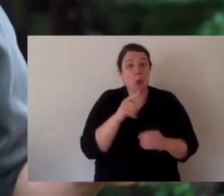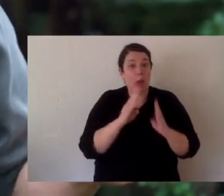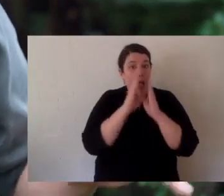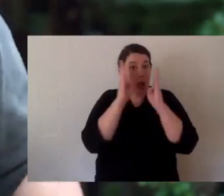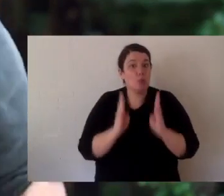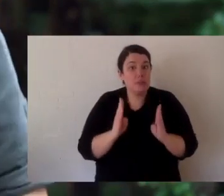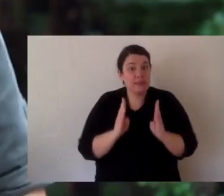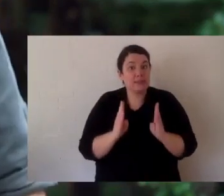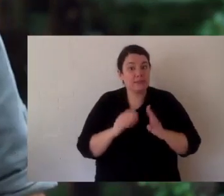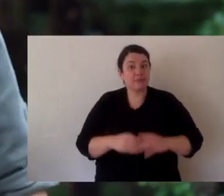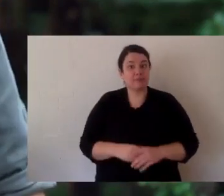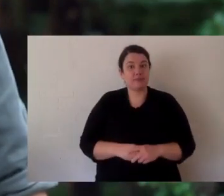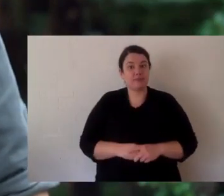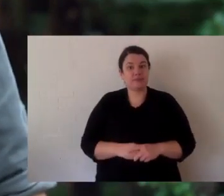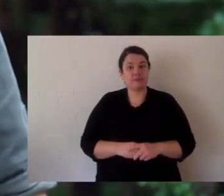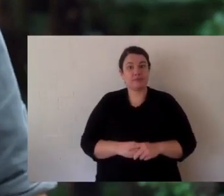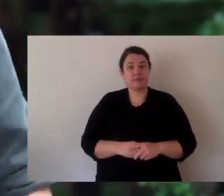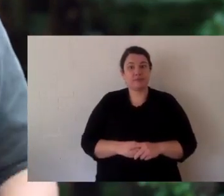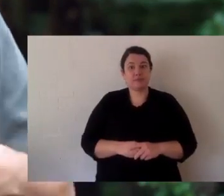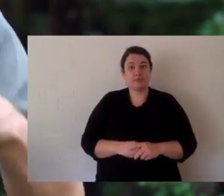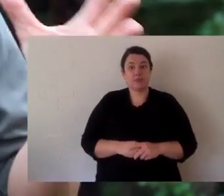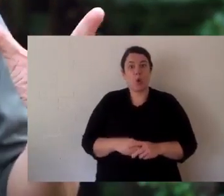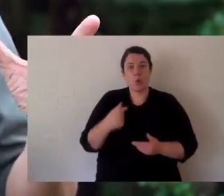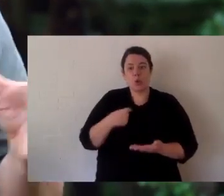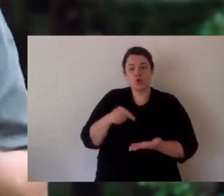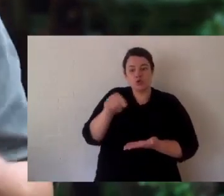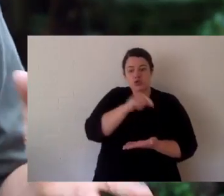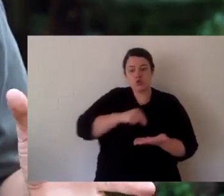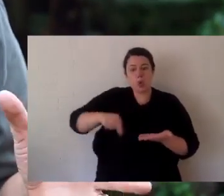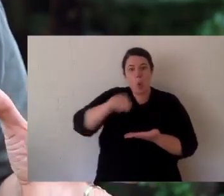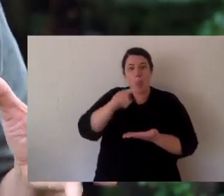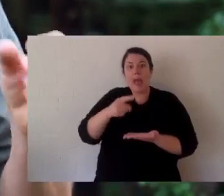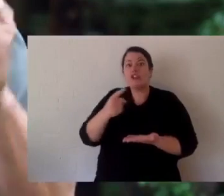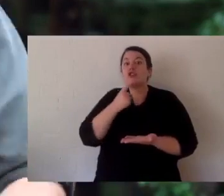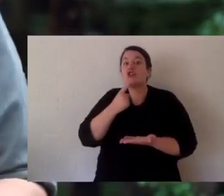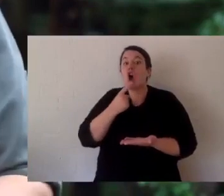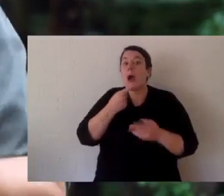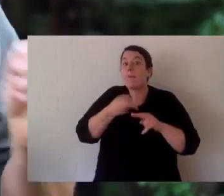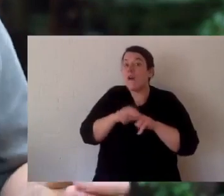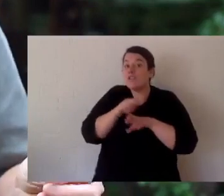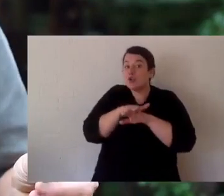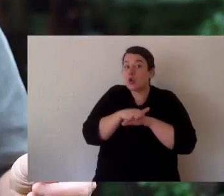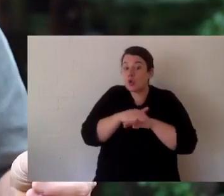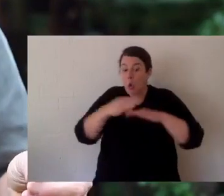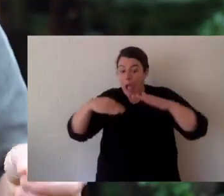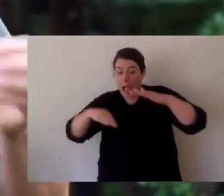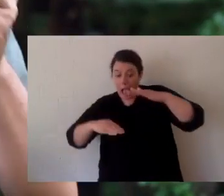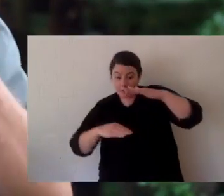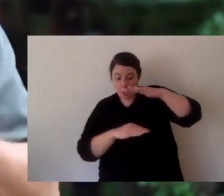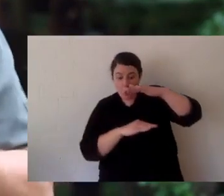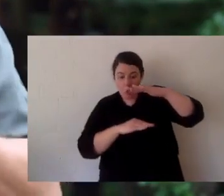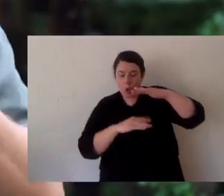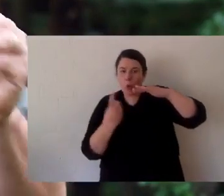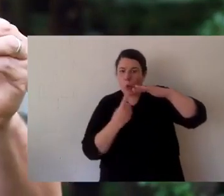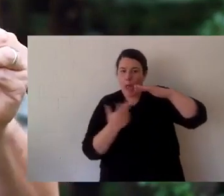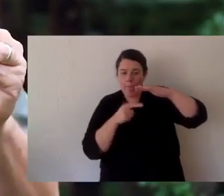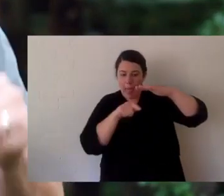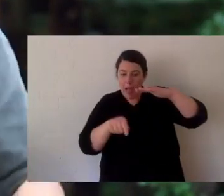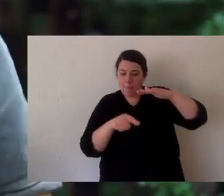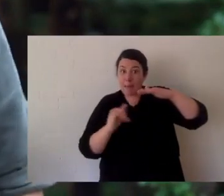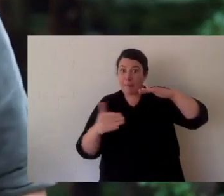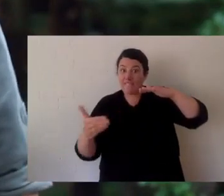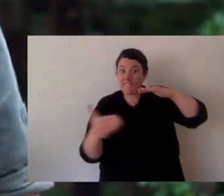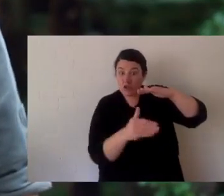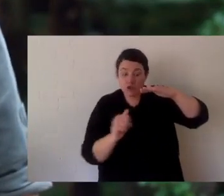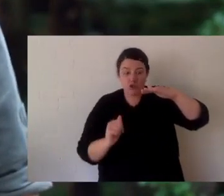world. I want you to find a species of turtle that lives somewhere near you. don't care how far it is. Find one that lives near you. I want you to draw me that